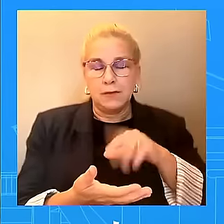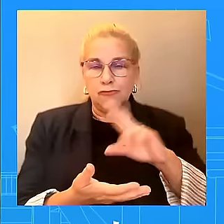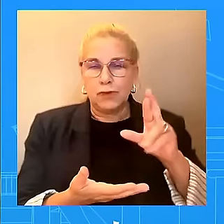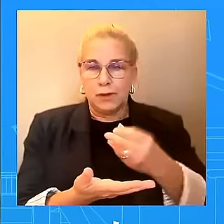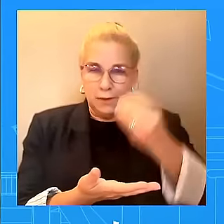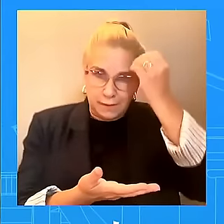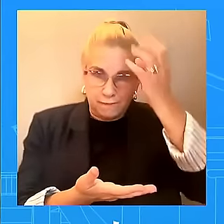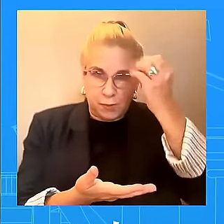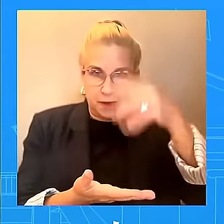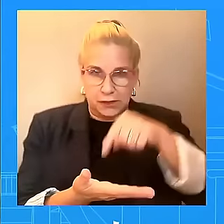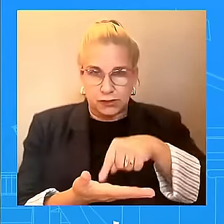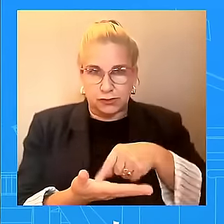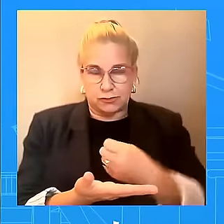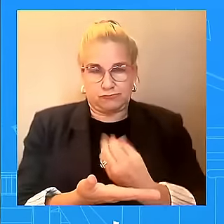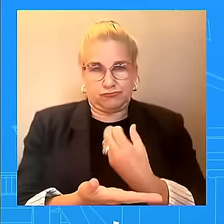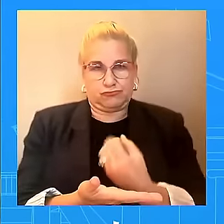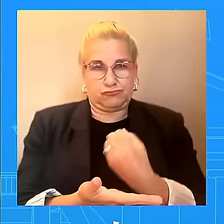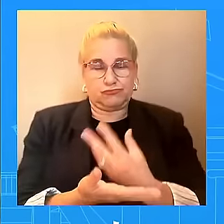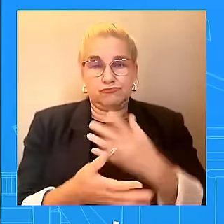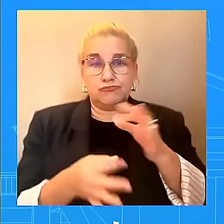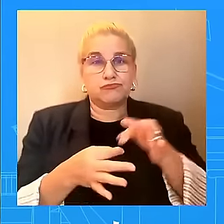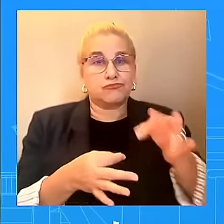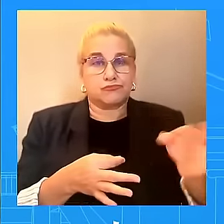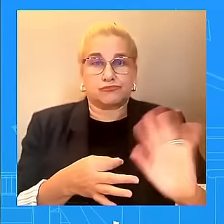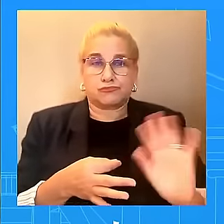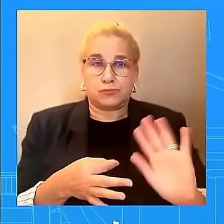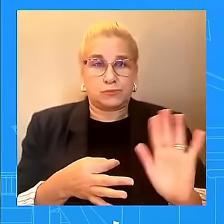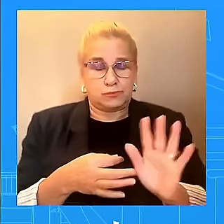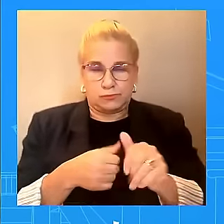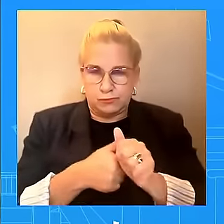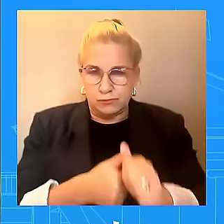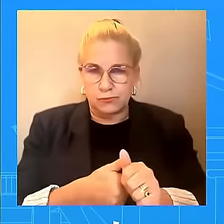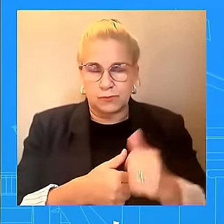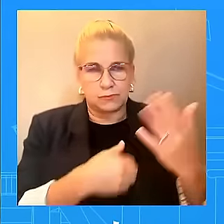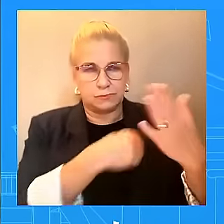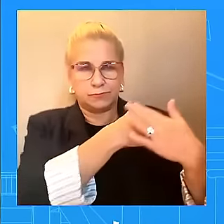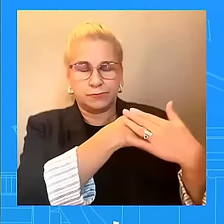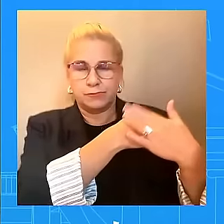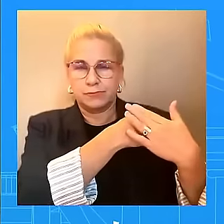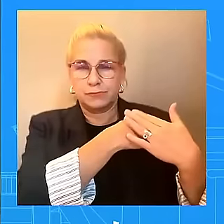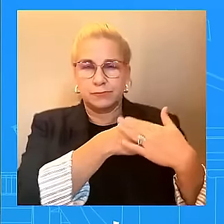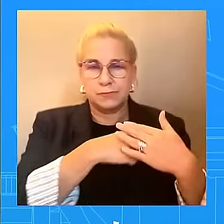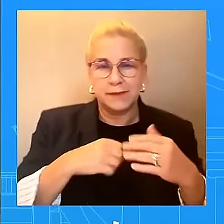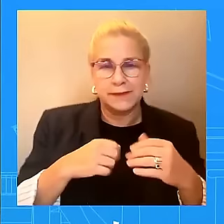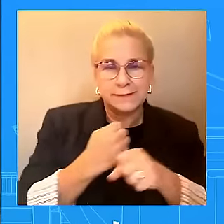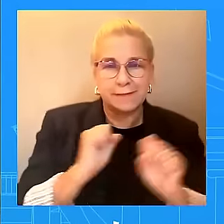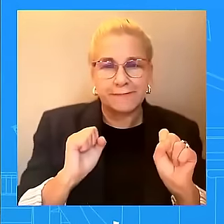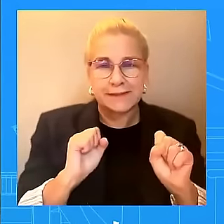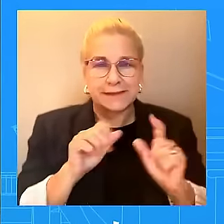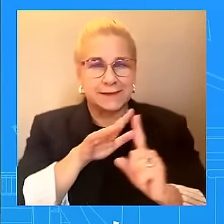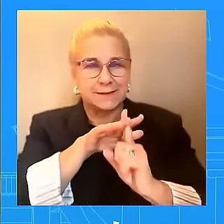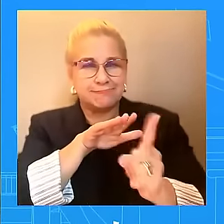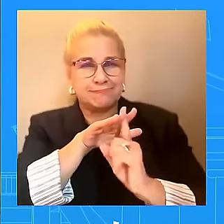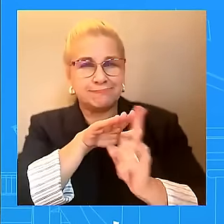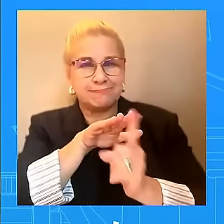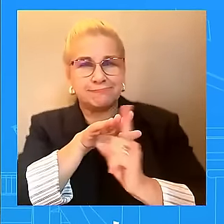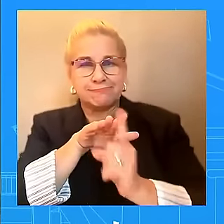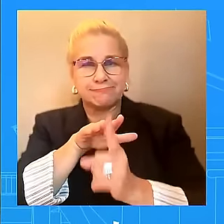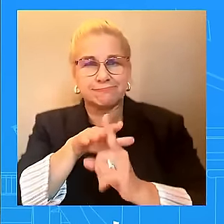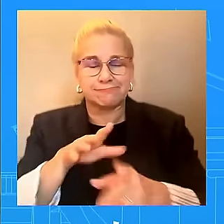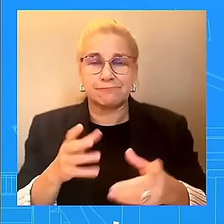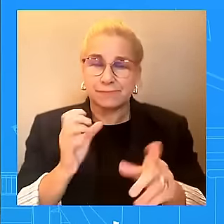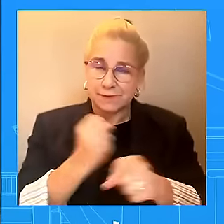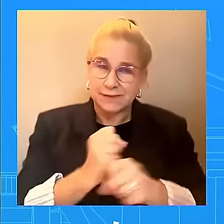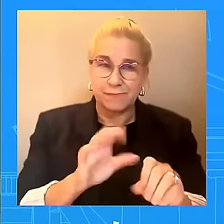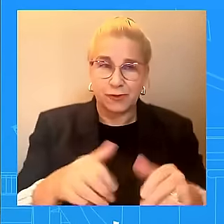local officials. It could save your life. Now, the Biden-Harris administration is committed to preventing,